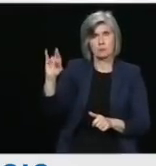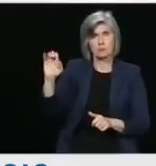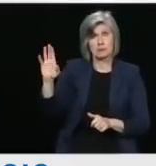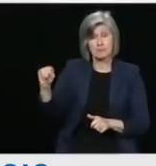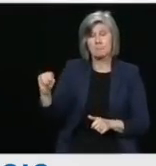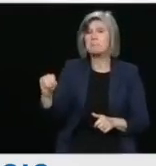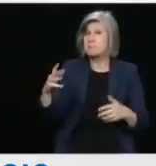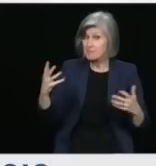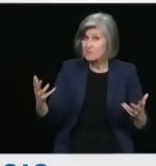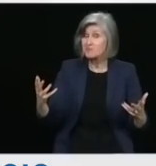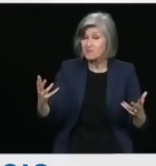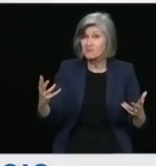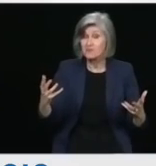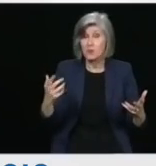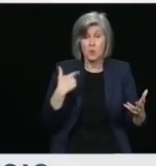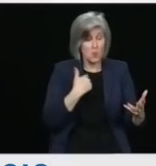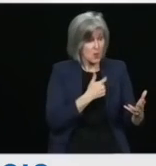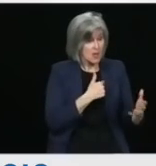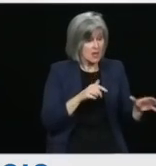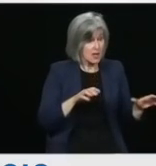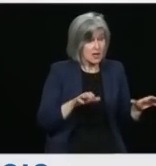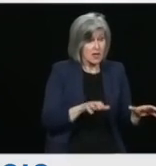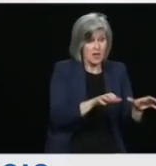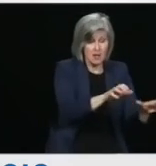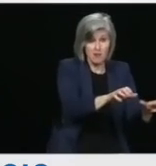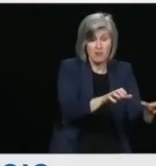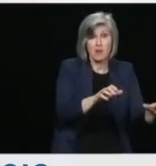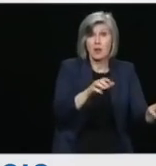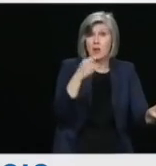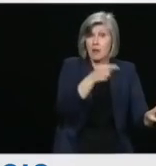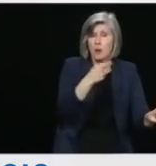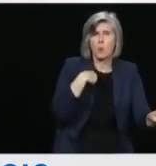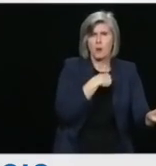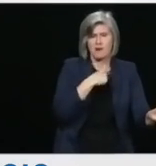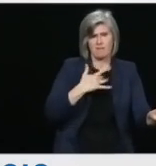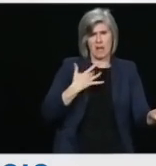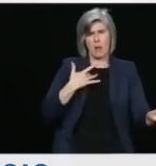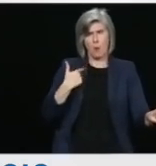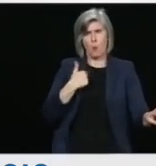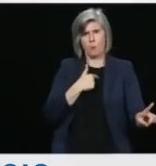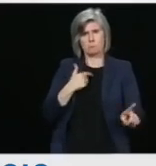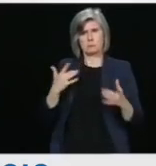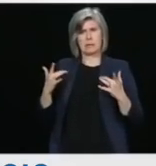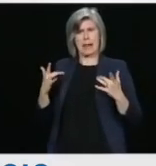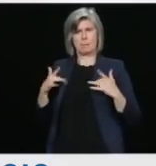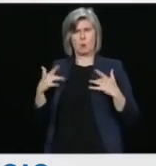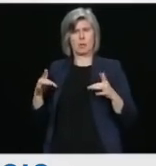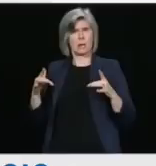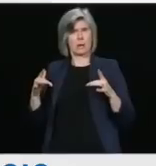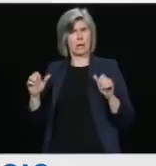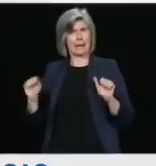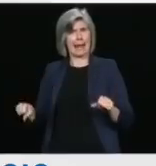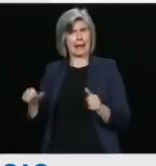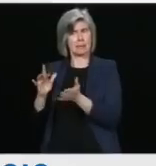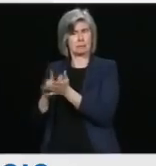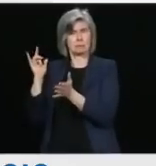protection of the crown immunity. When it became clear in January 2019 that the crown immunity was not available protection